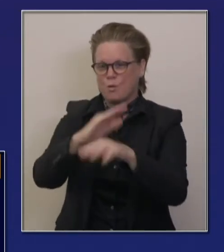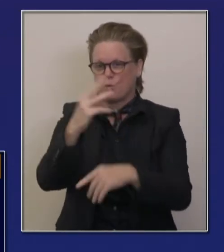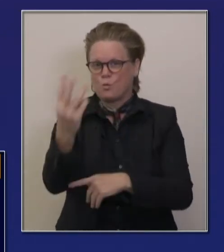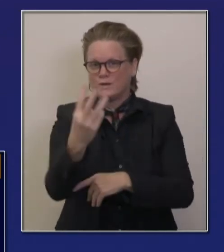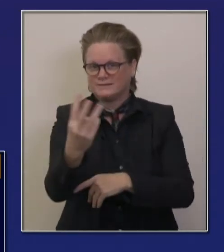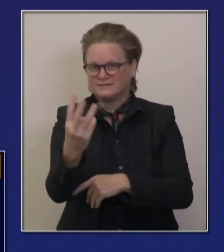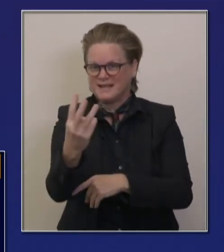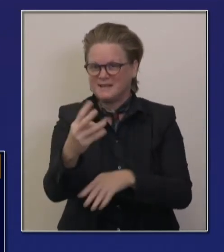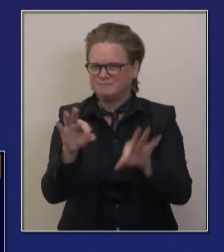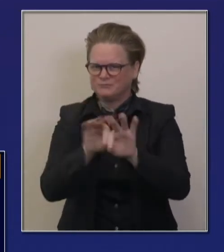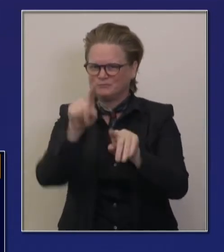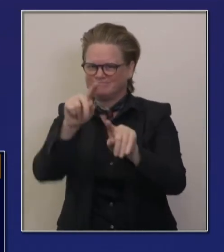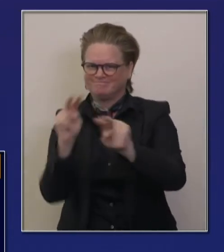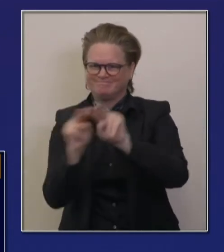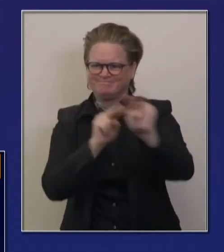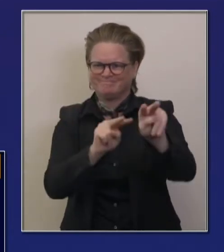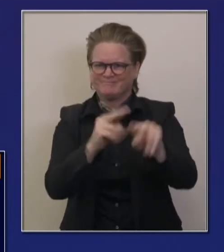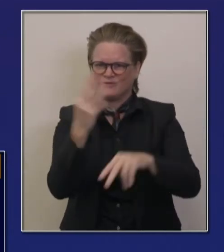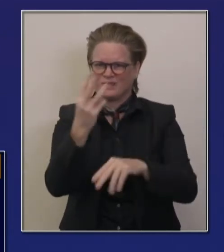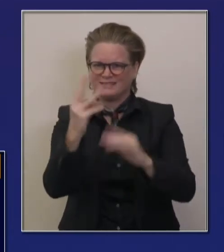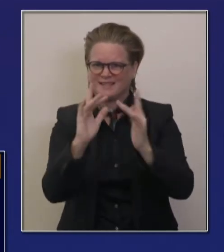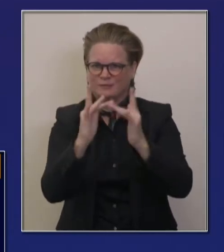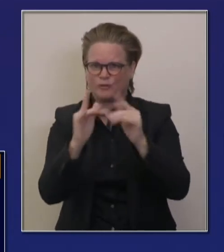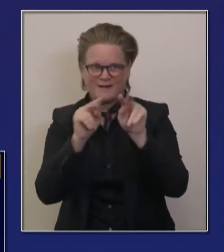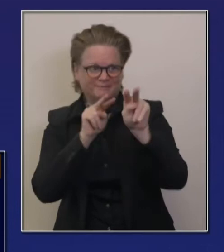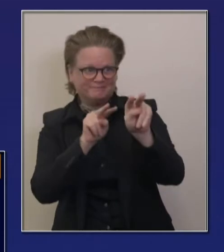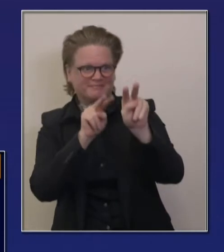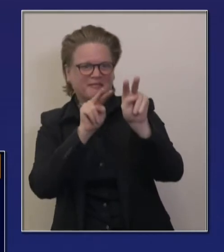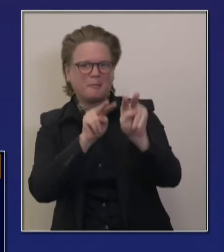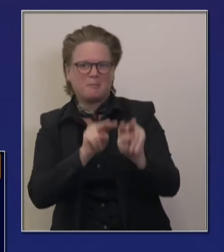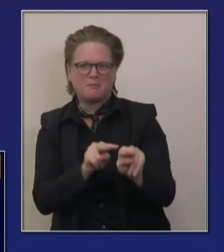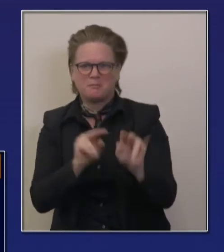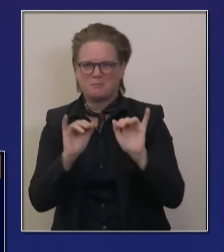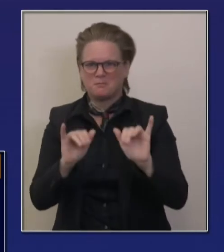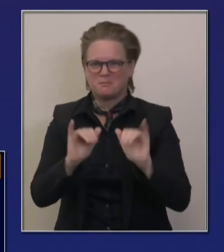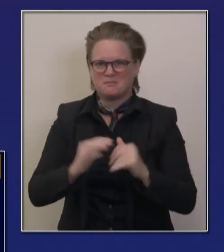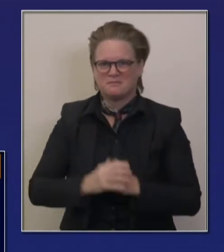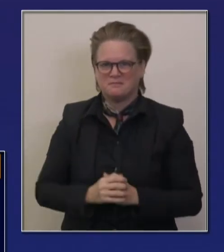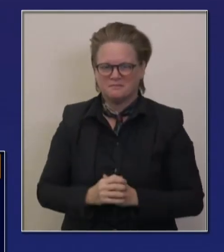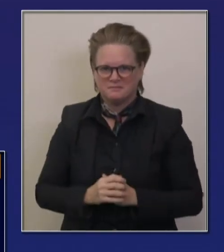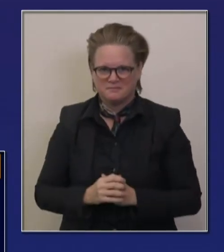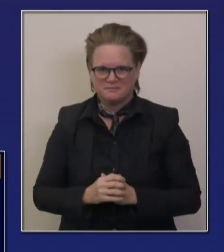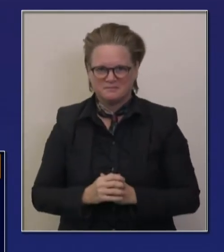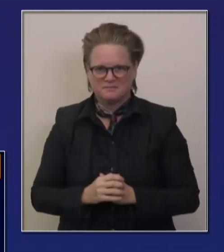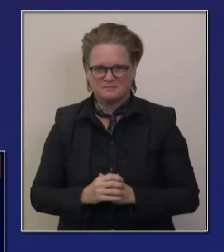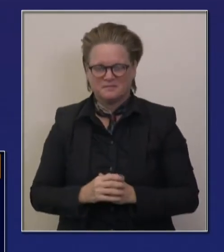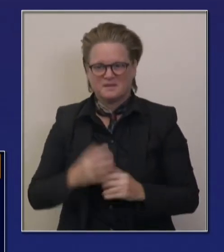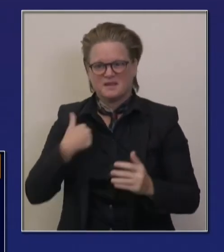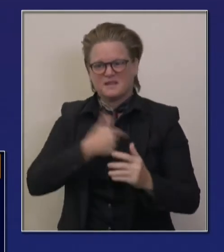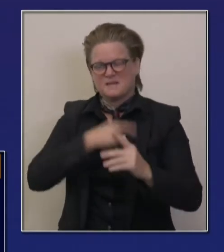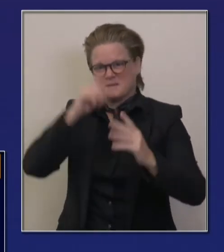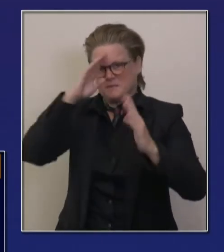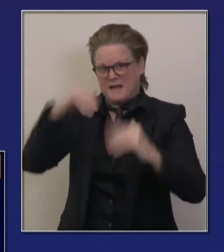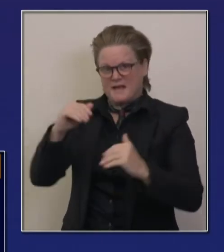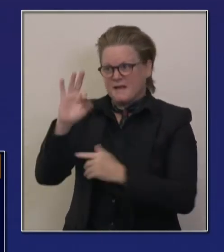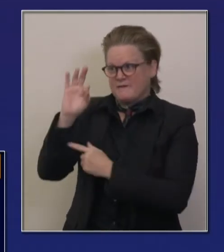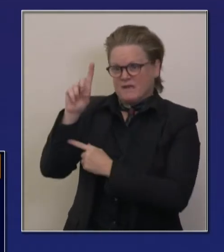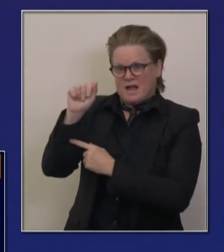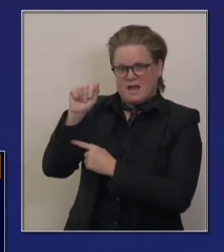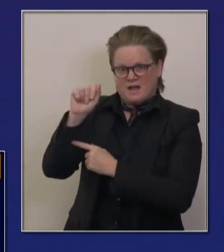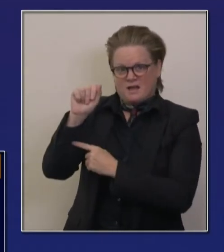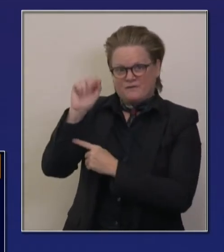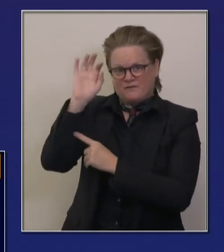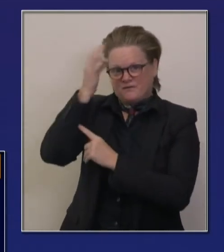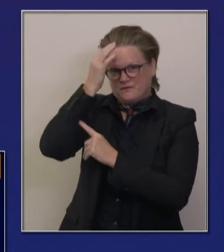we expect this week as early as the 10th, and we expect the Moderna FDA approval, at least the